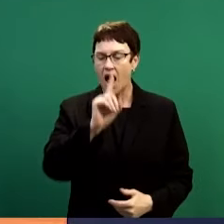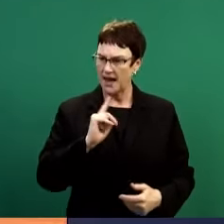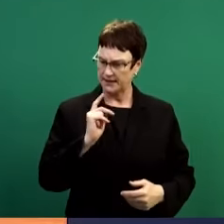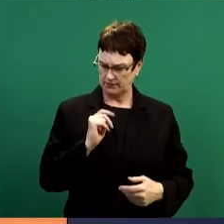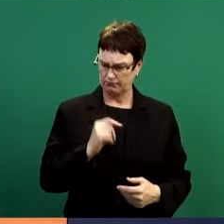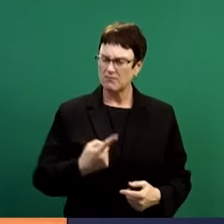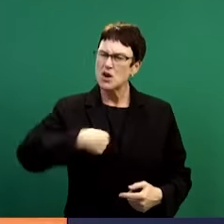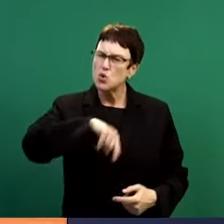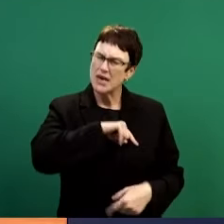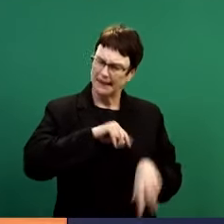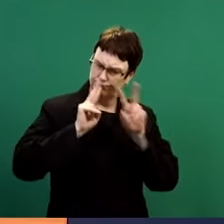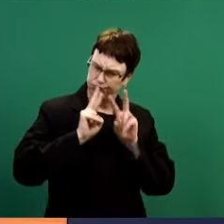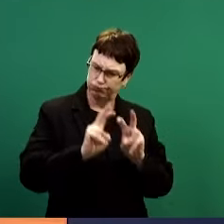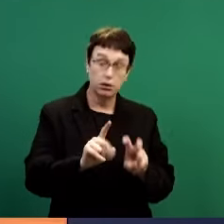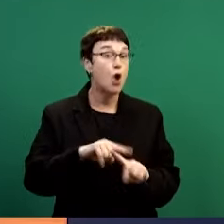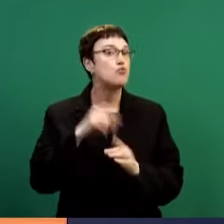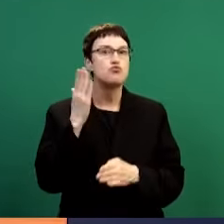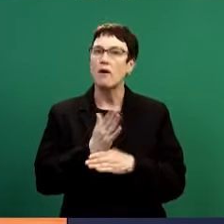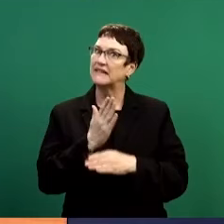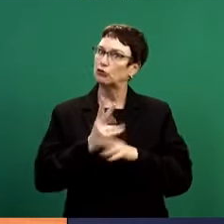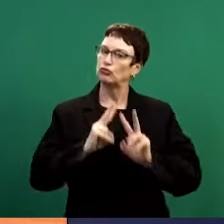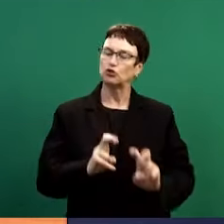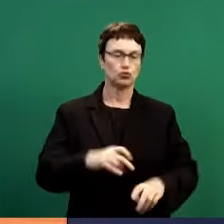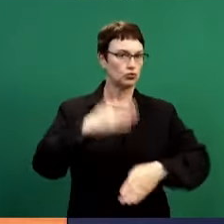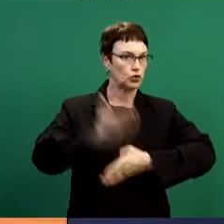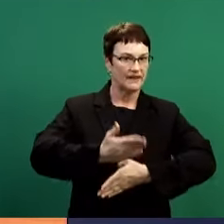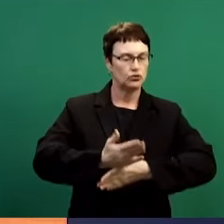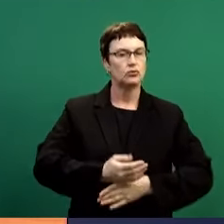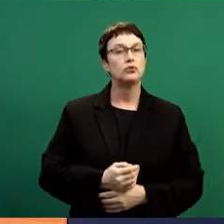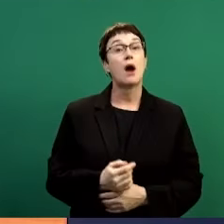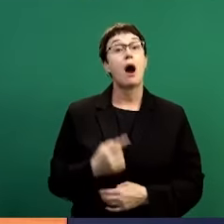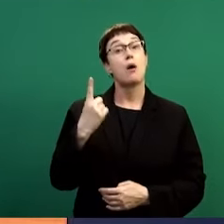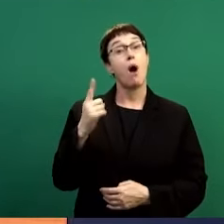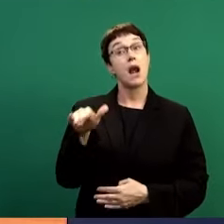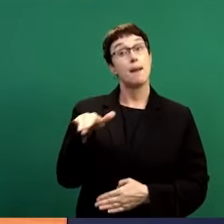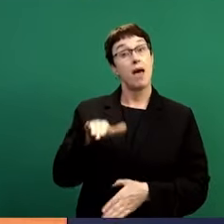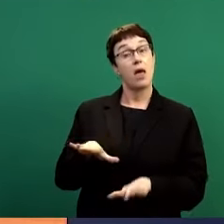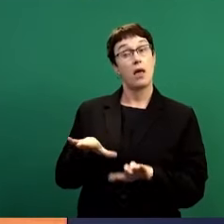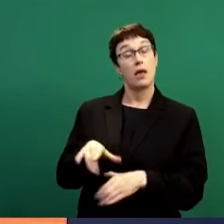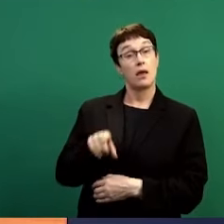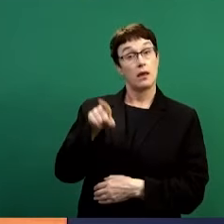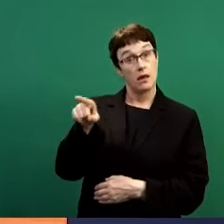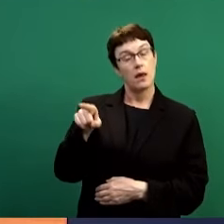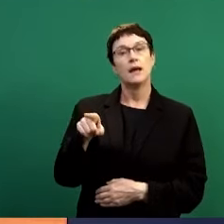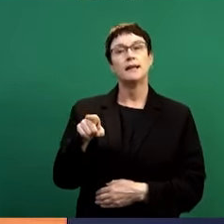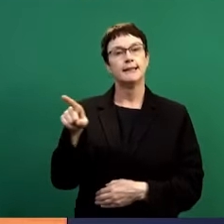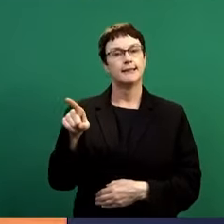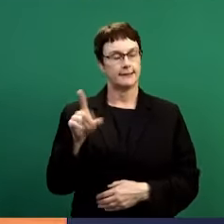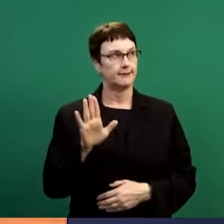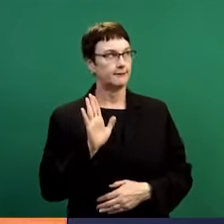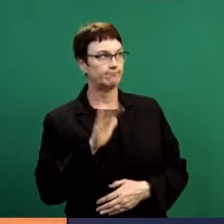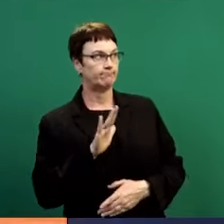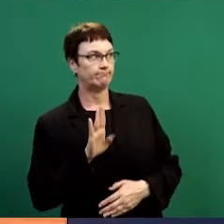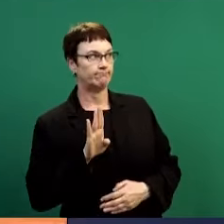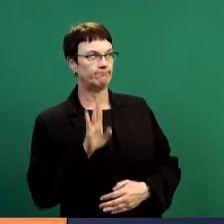the Reserve Bank with an offer of a settlement. And